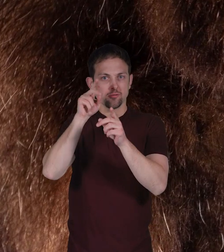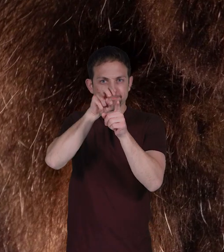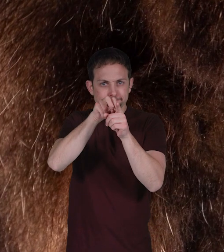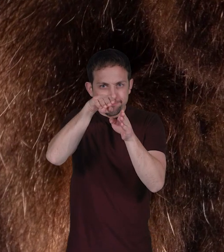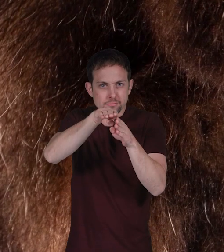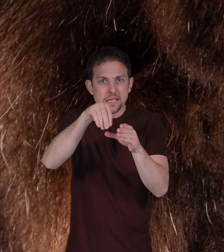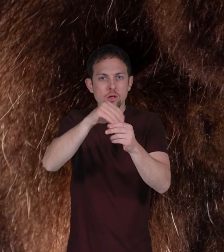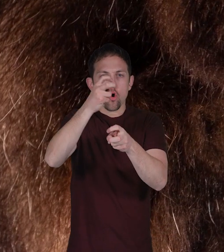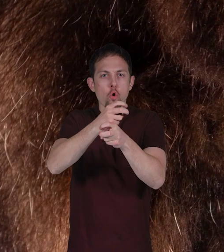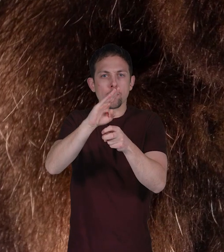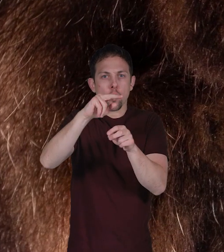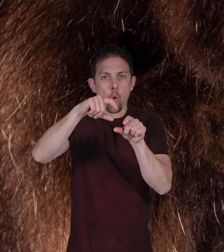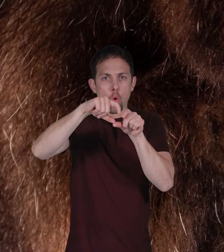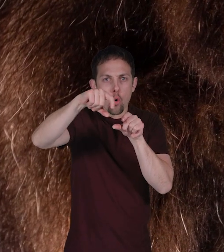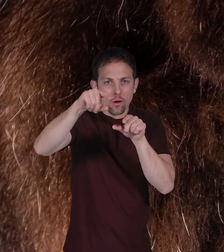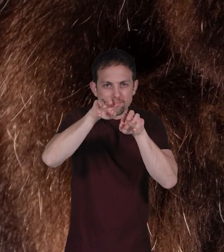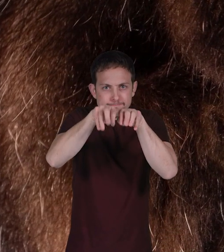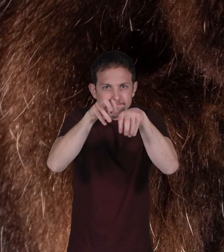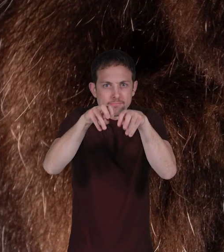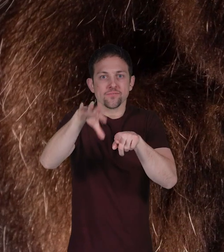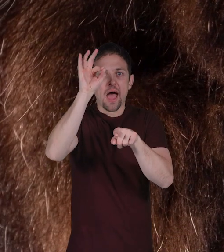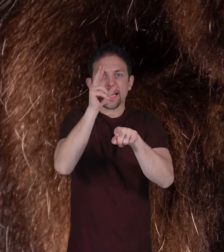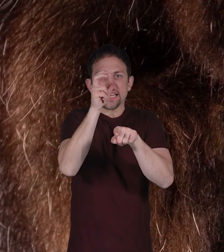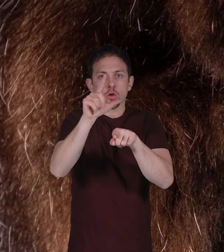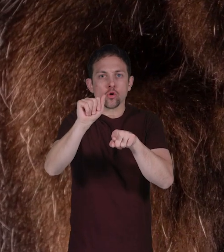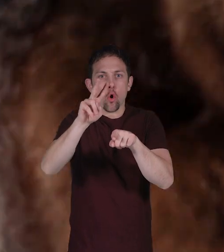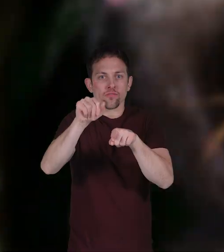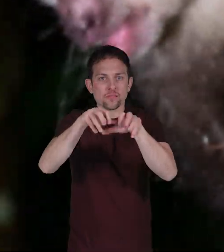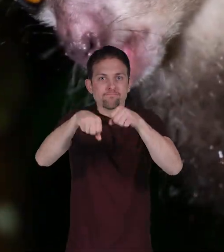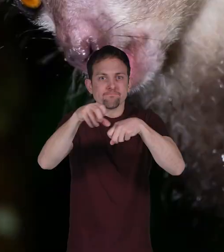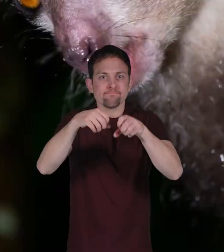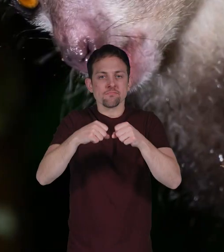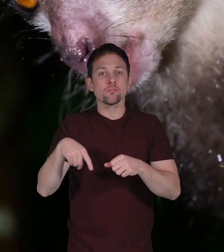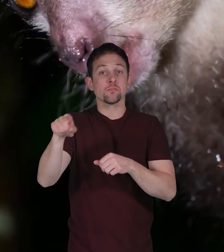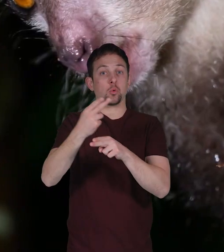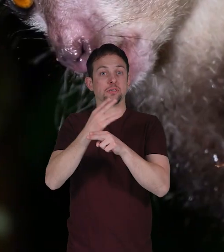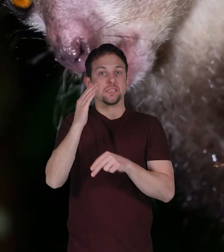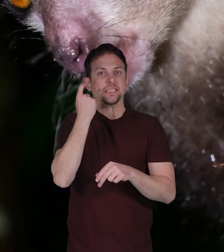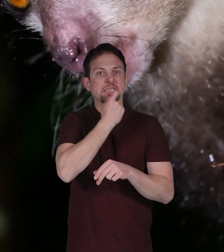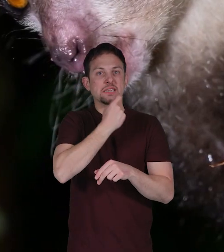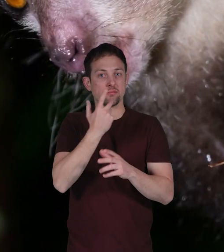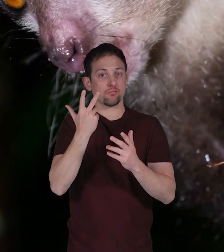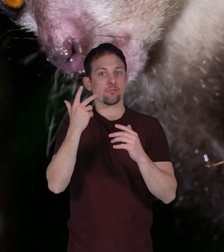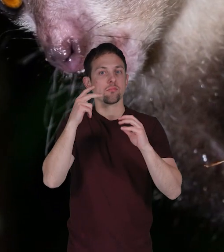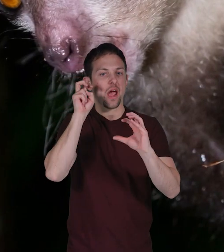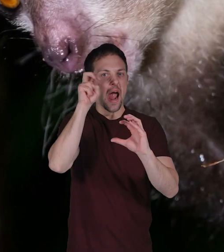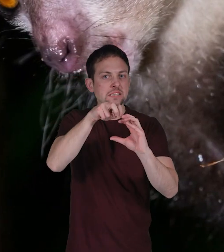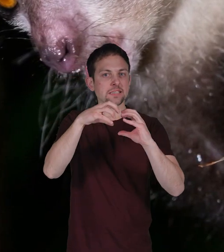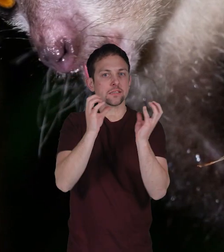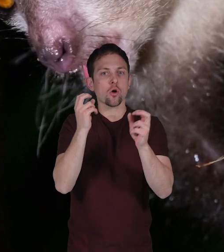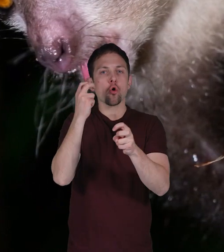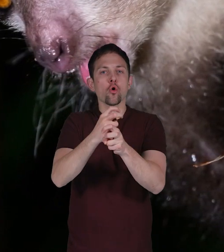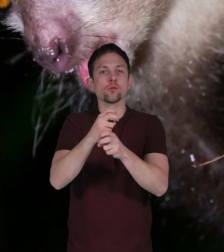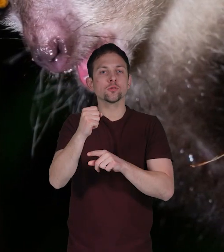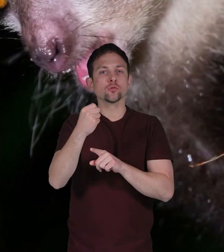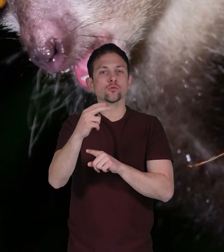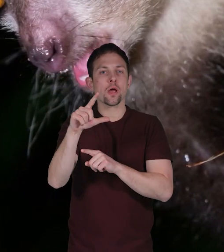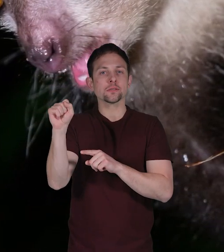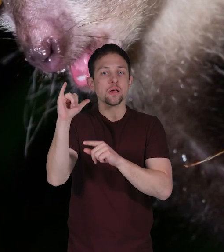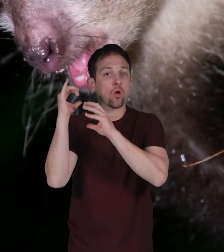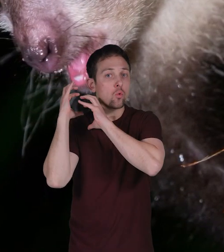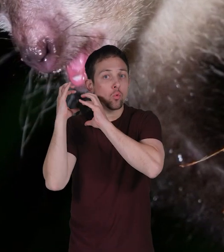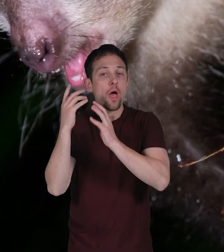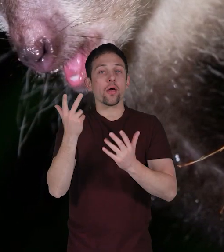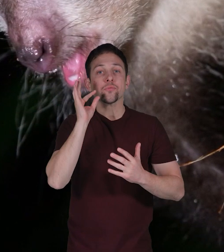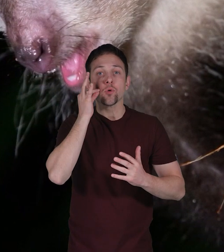through hard bark exposing grubs and insect larvae eye eyes also use their teeth to pry open the hard shells of